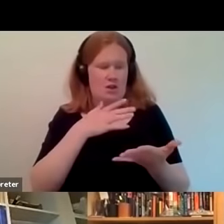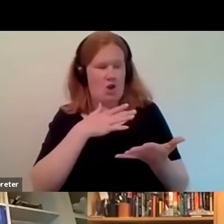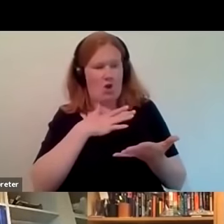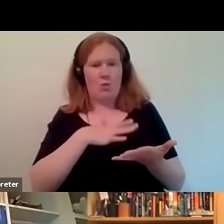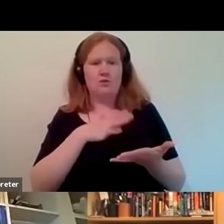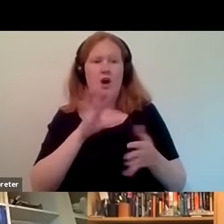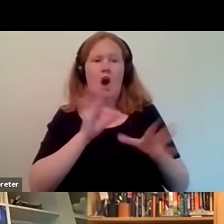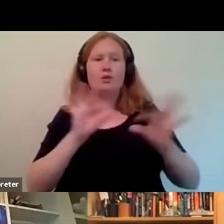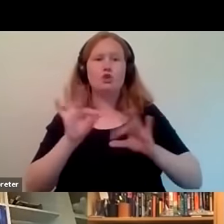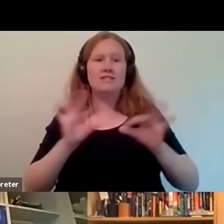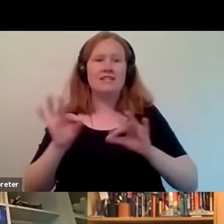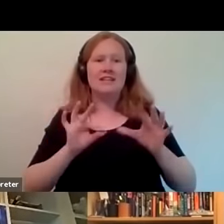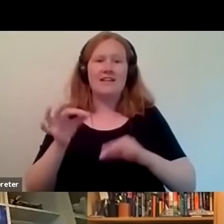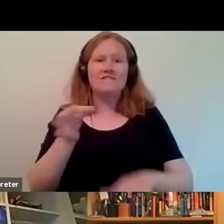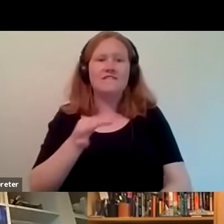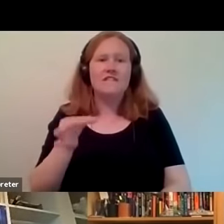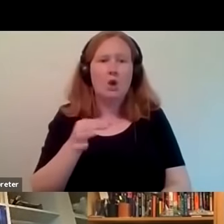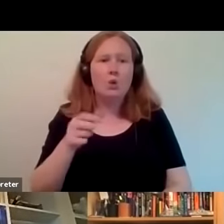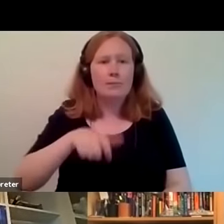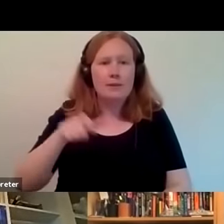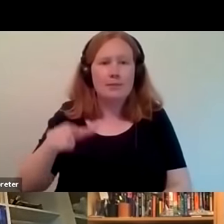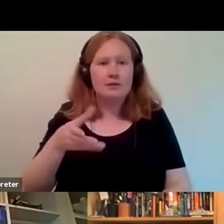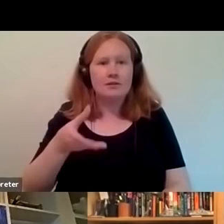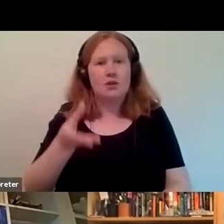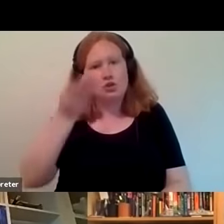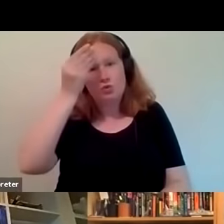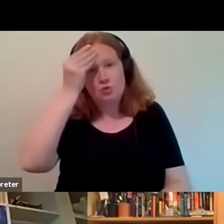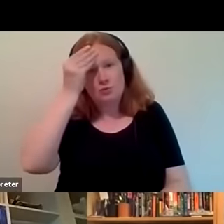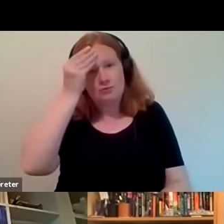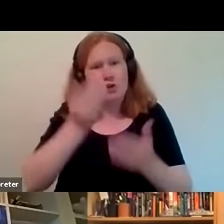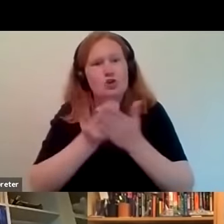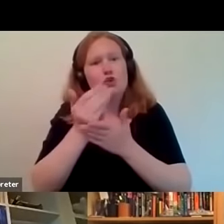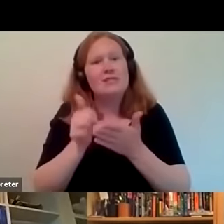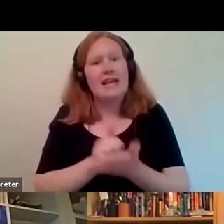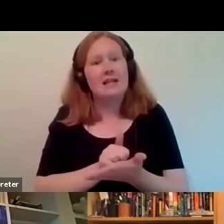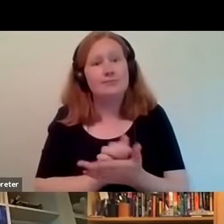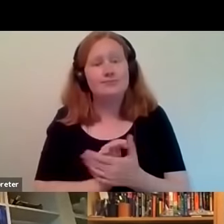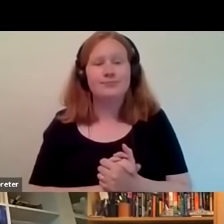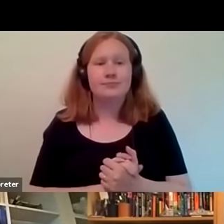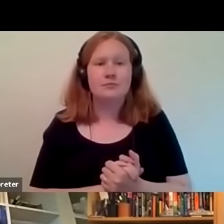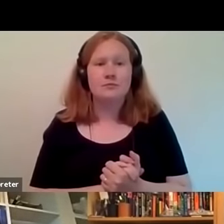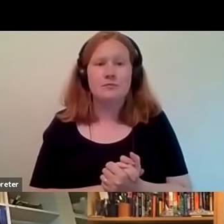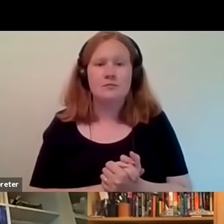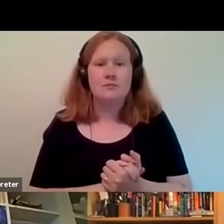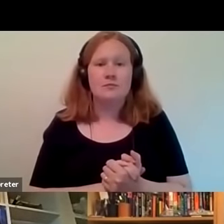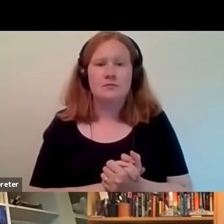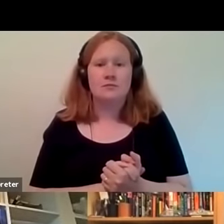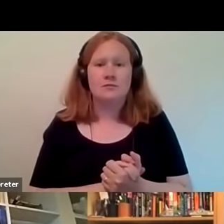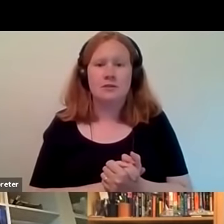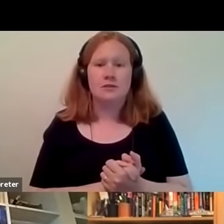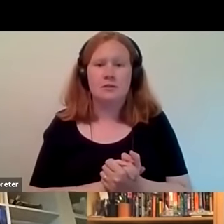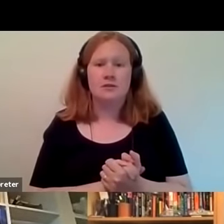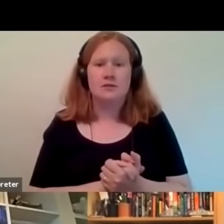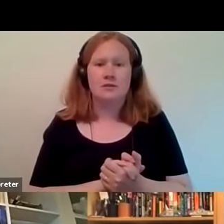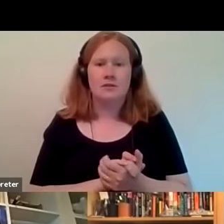to local people to learn the new skill if they wanted to um and and to really kind of get in and